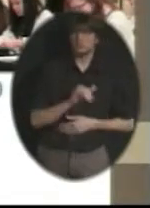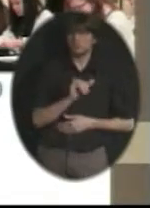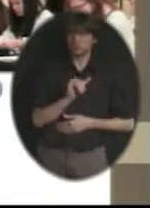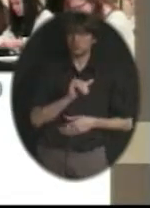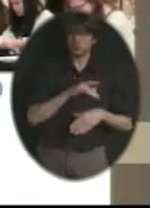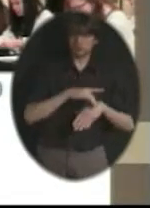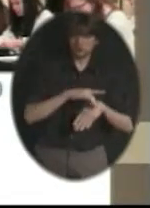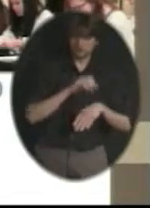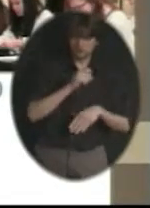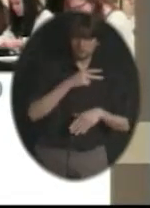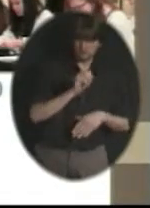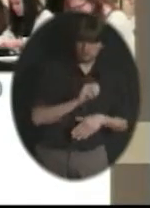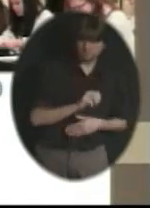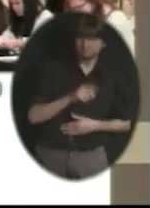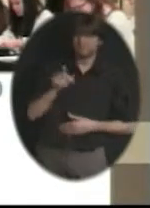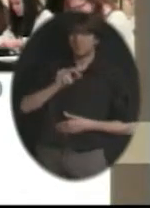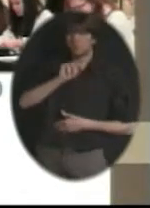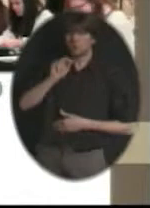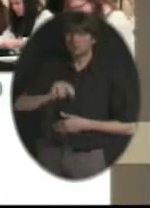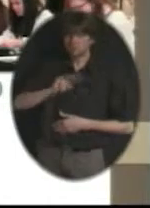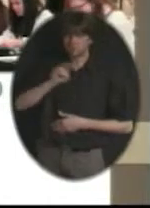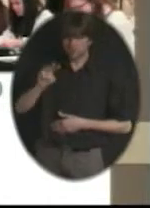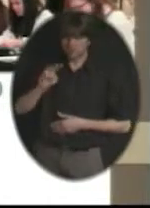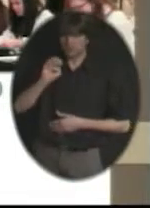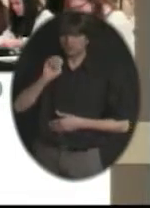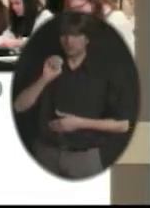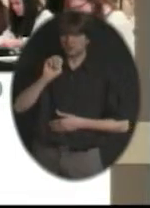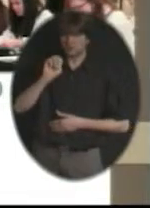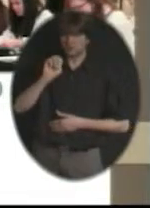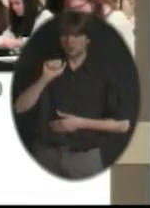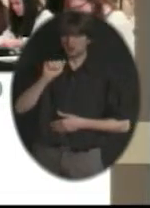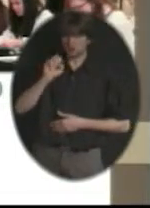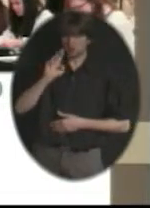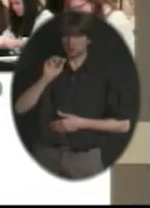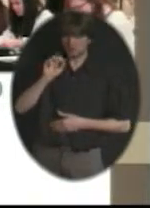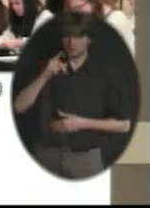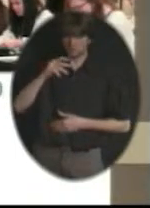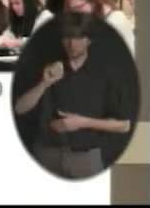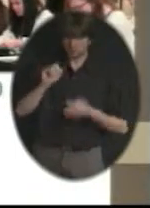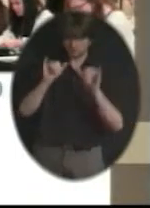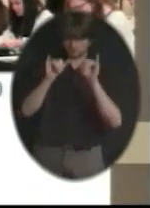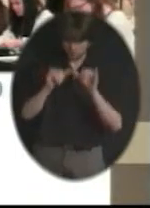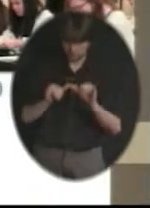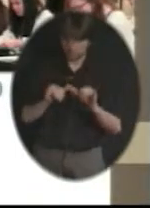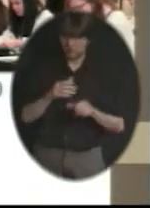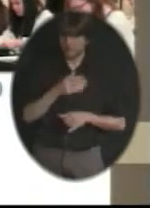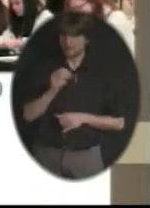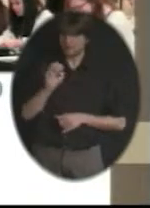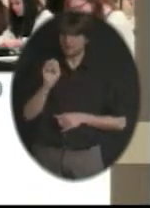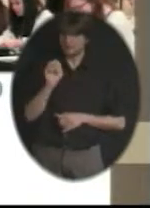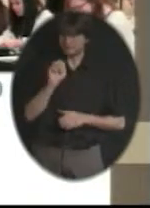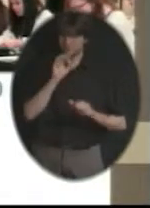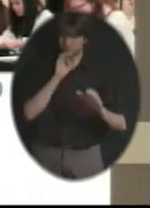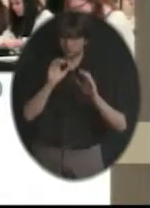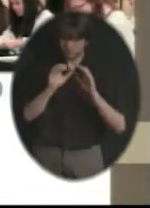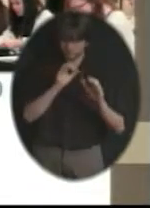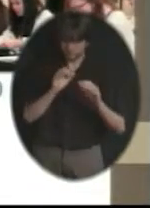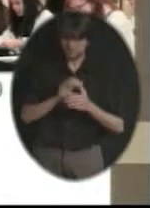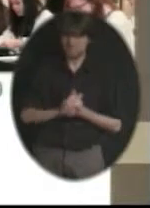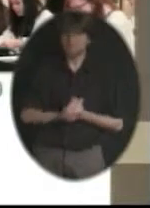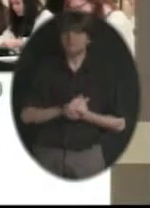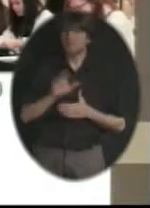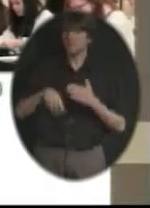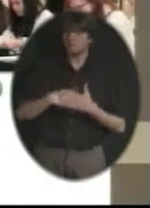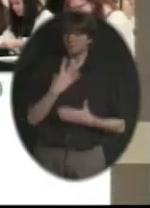and e-communication entertainment production. And then at that time, we also had three, what we called enhancement programs, that were located at all